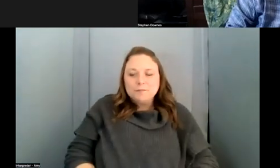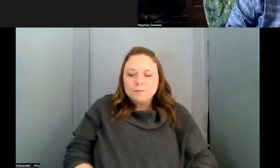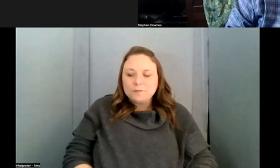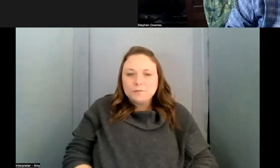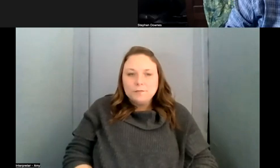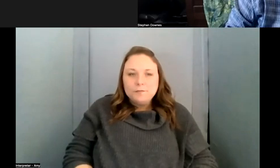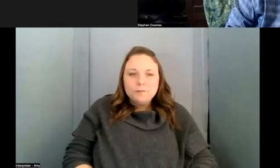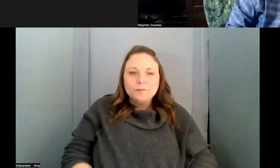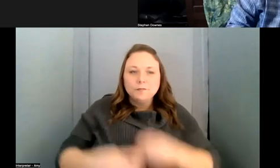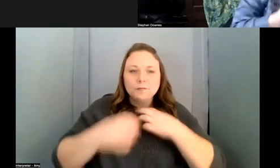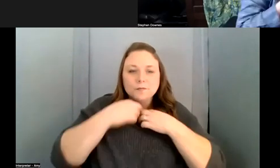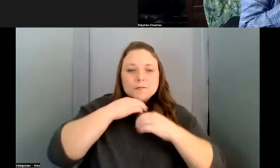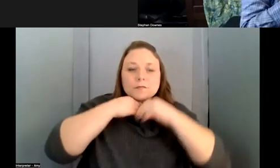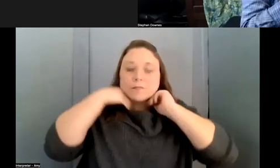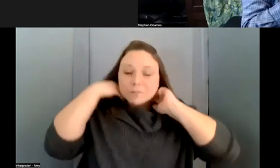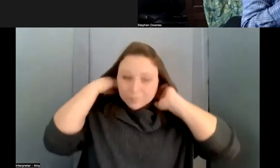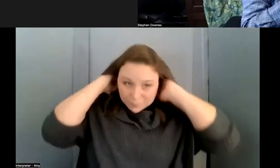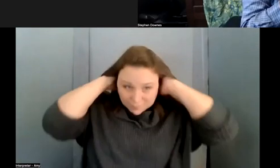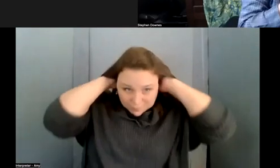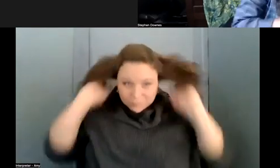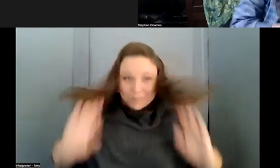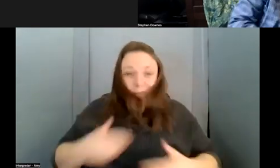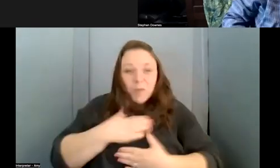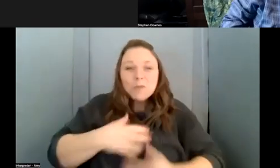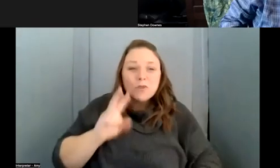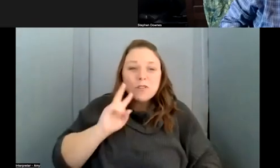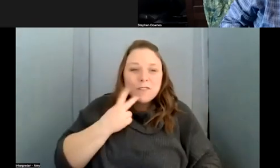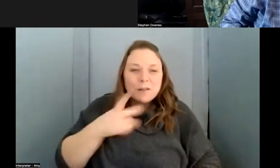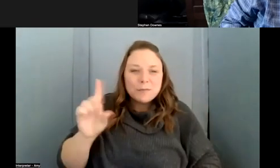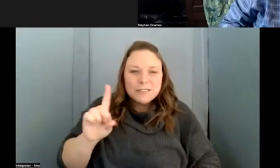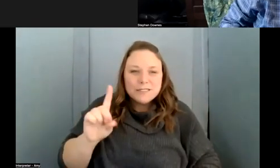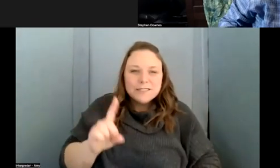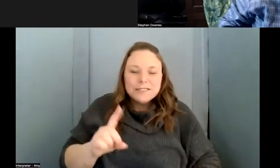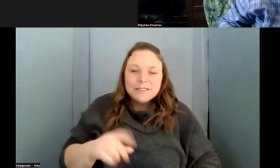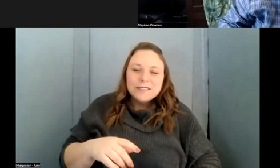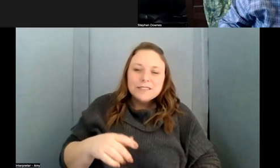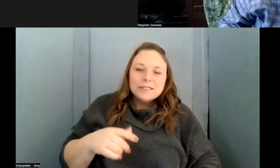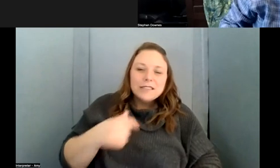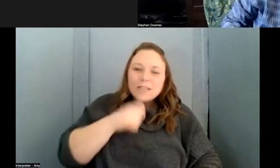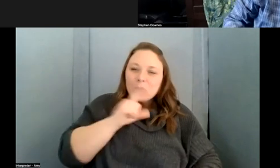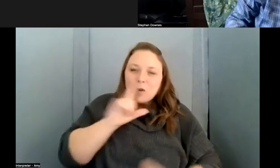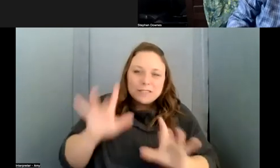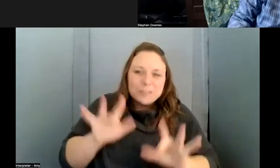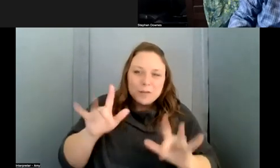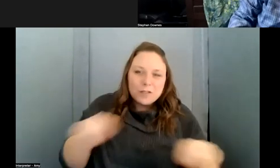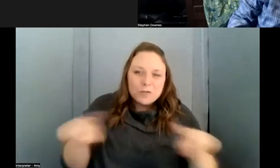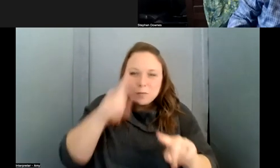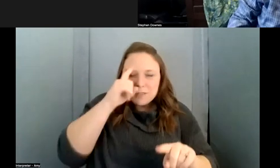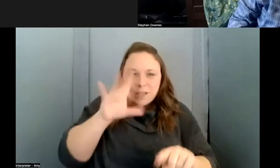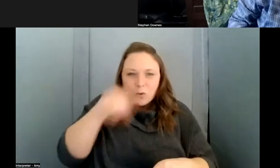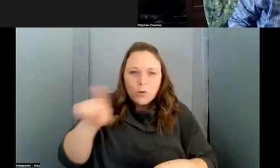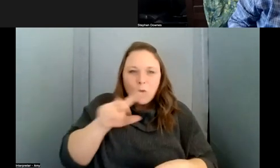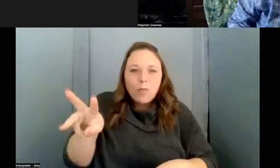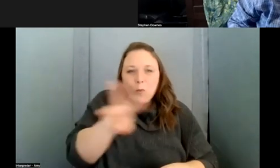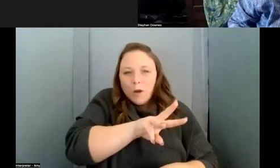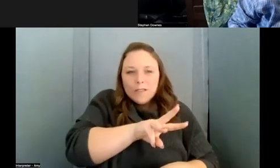vitamin d while i can yeah but not that much sympathy because i know you're on the west coast and i'm over on the